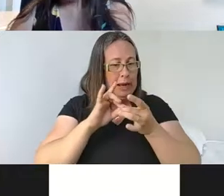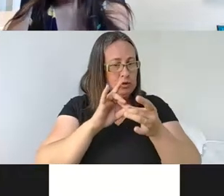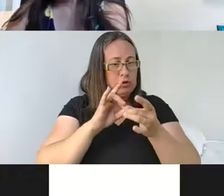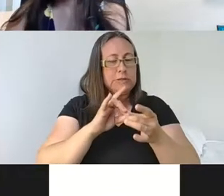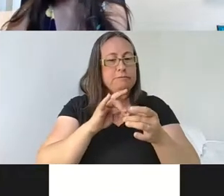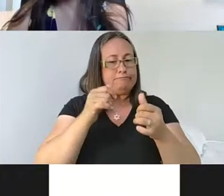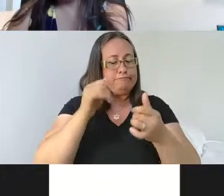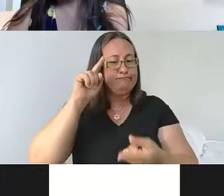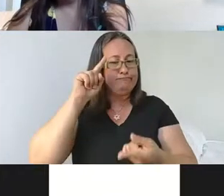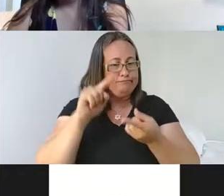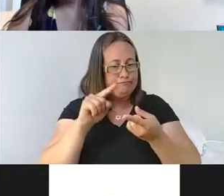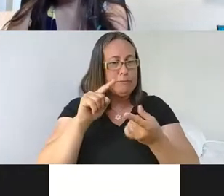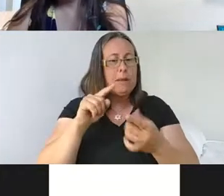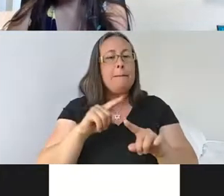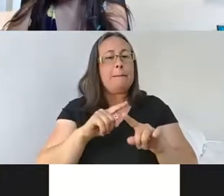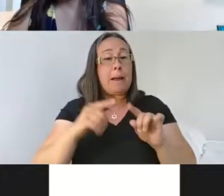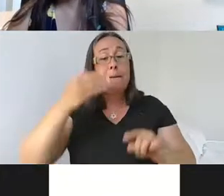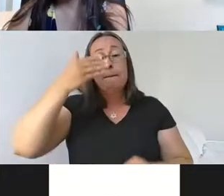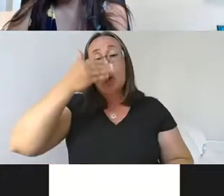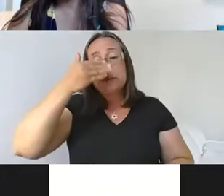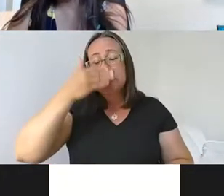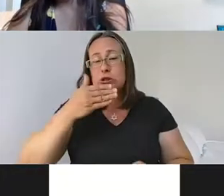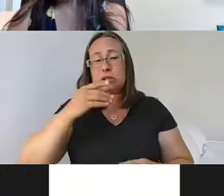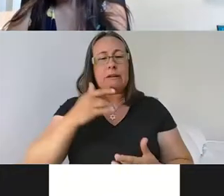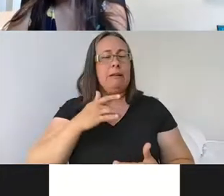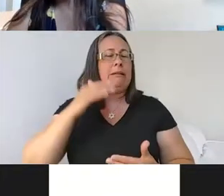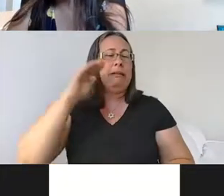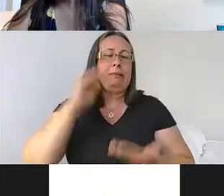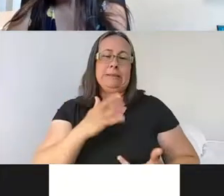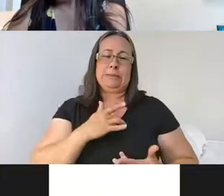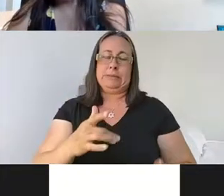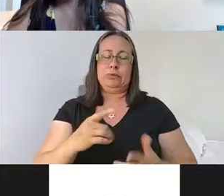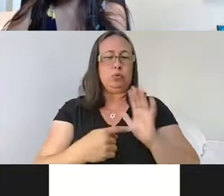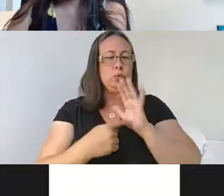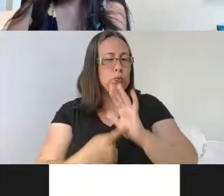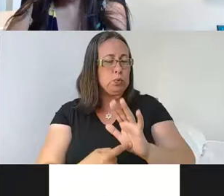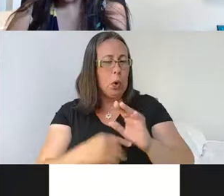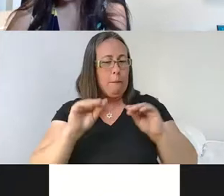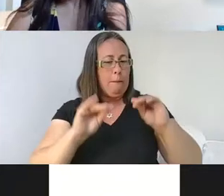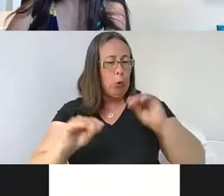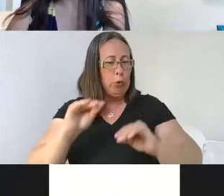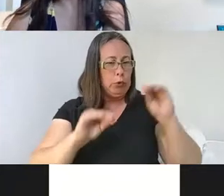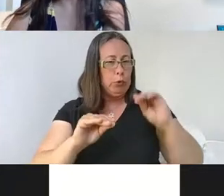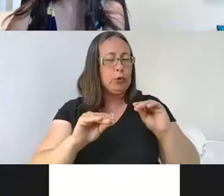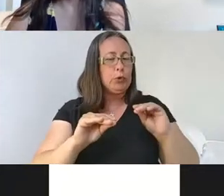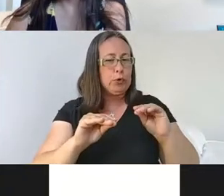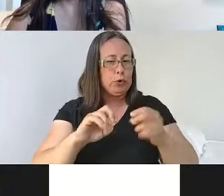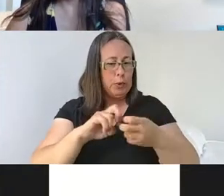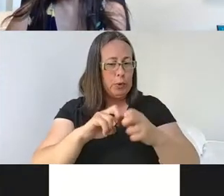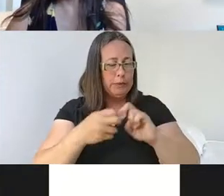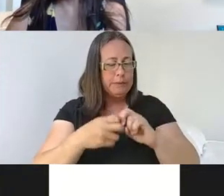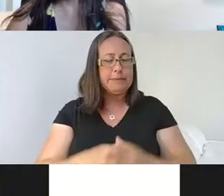mice were much like much less likely to, um, exhibit any sort of motor deficit. On the other hand,